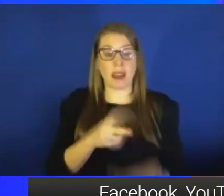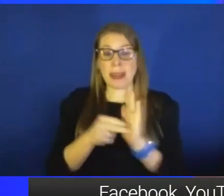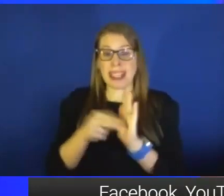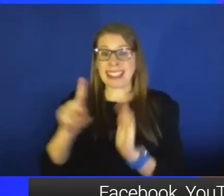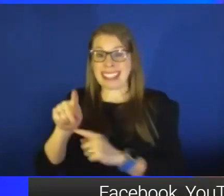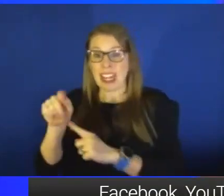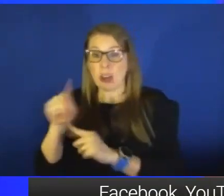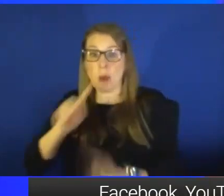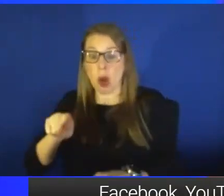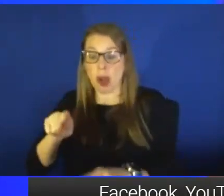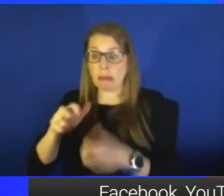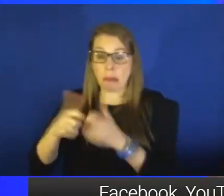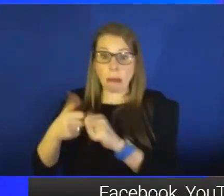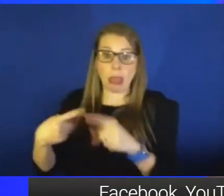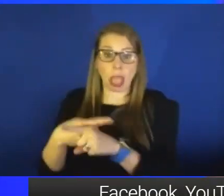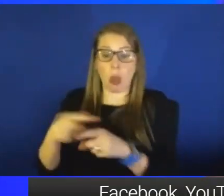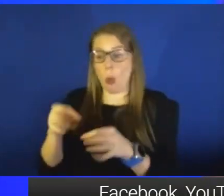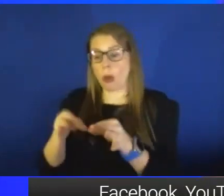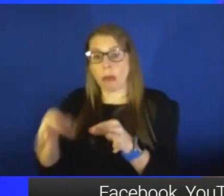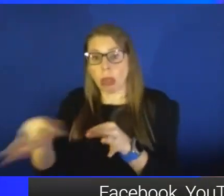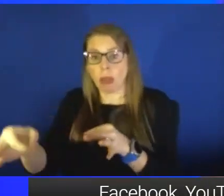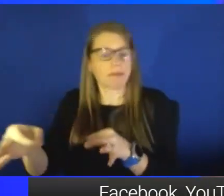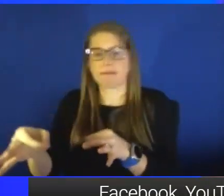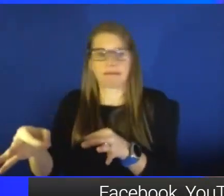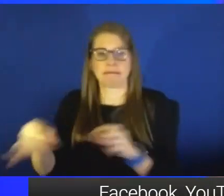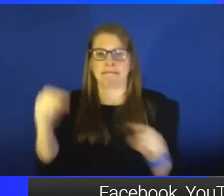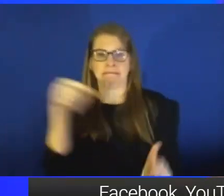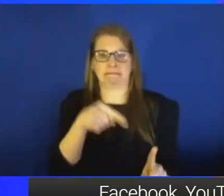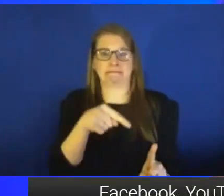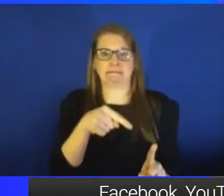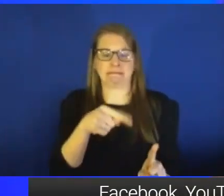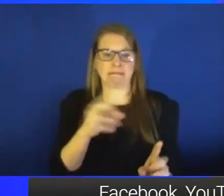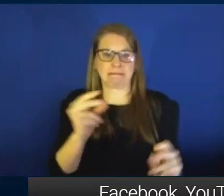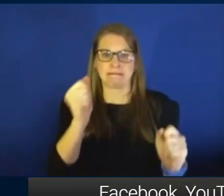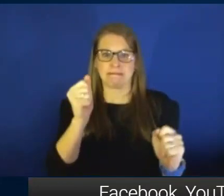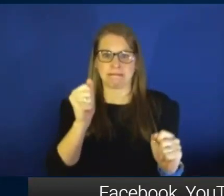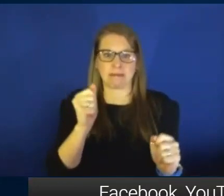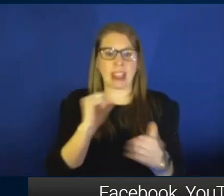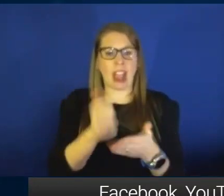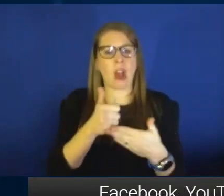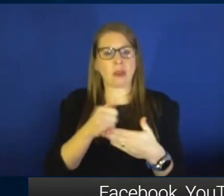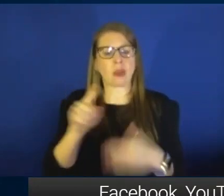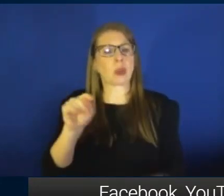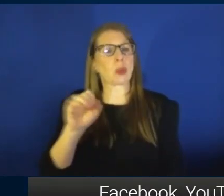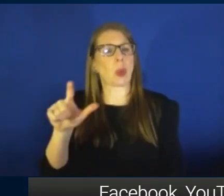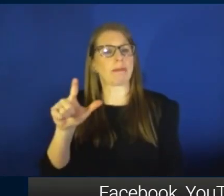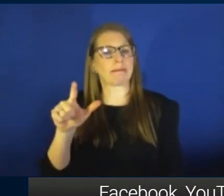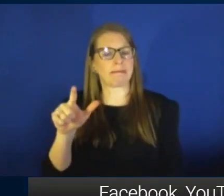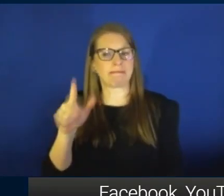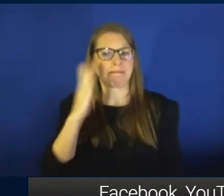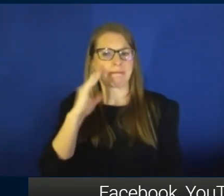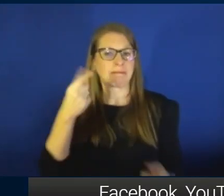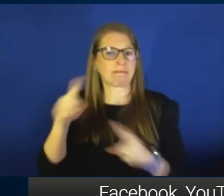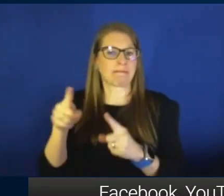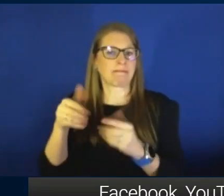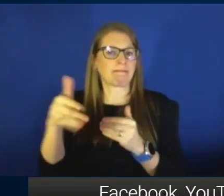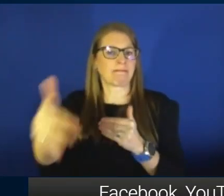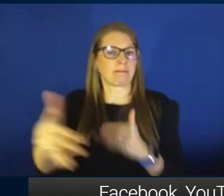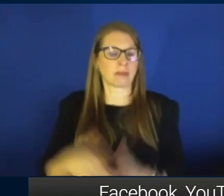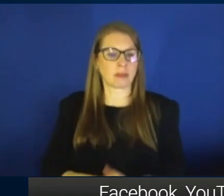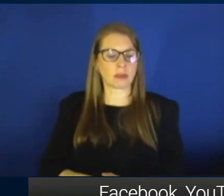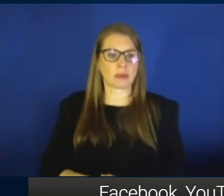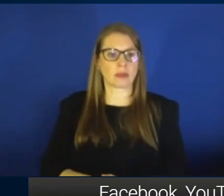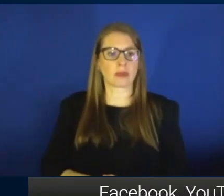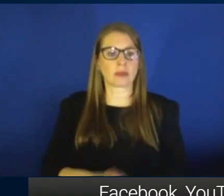and the delays in reporting that we're seeing. So it can be a very helpful tool. All we're going to get to some community questions in just a moment. I want to turn to Dr.